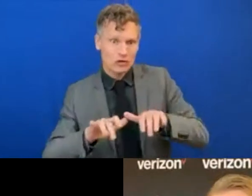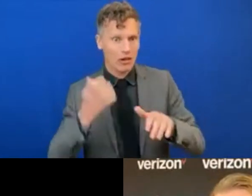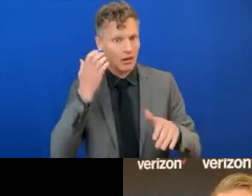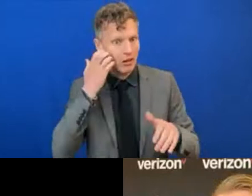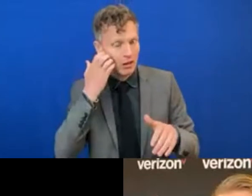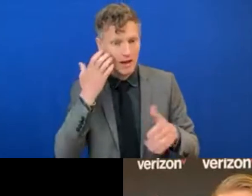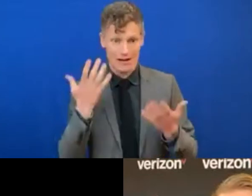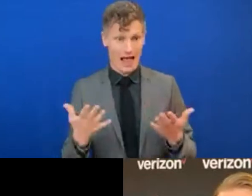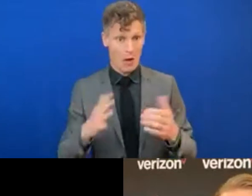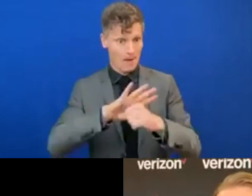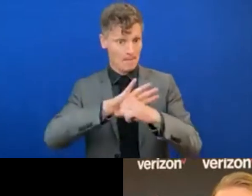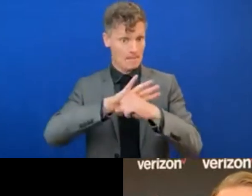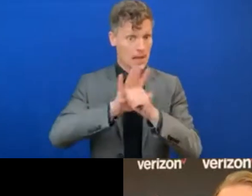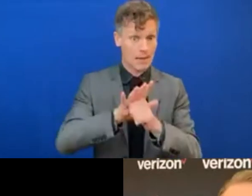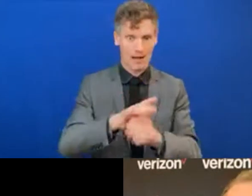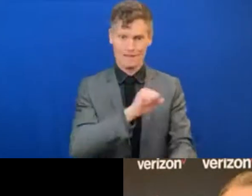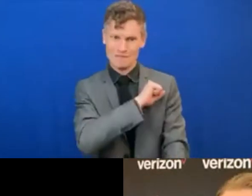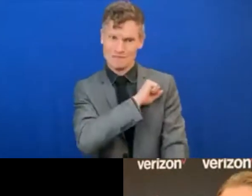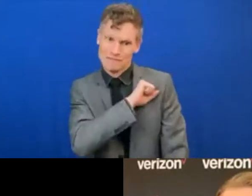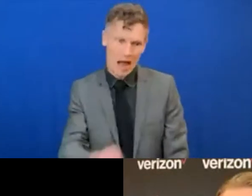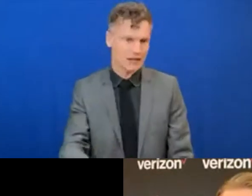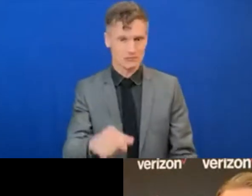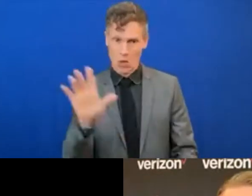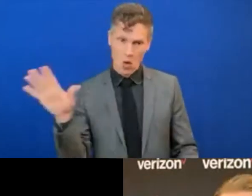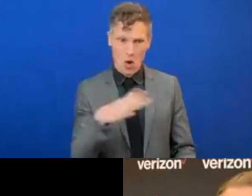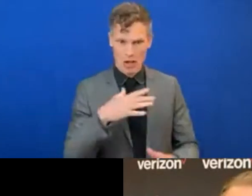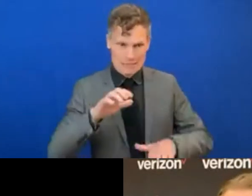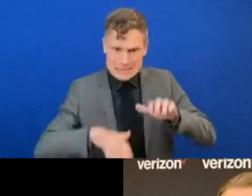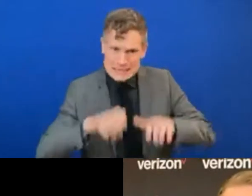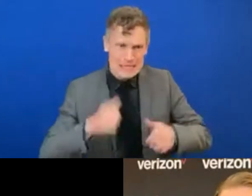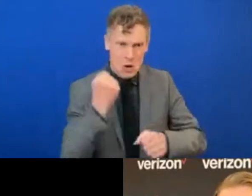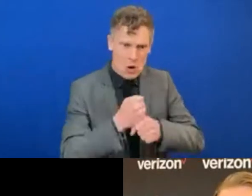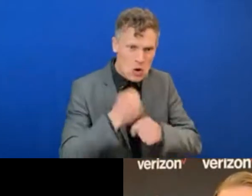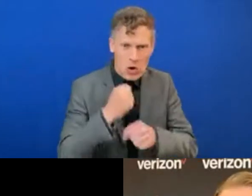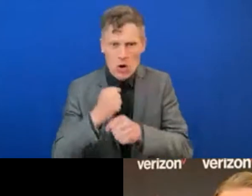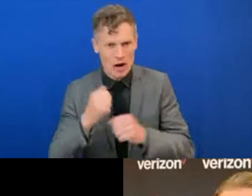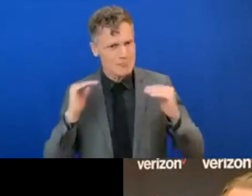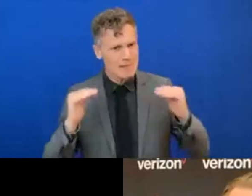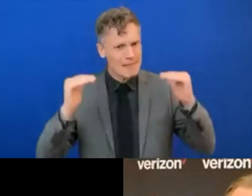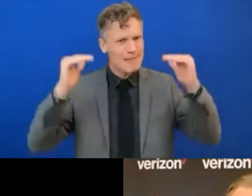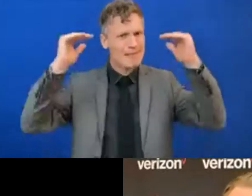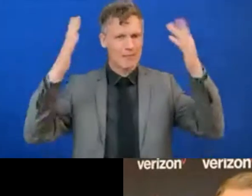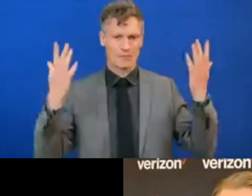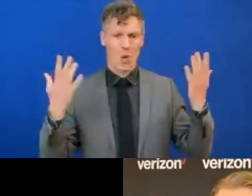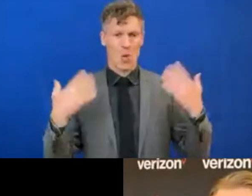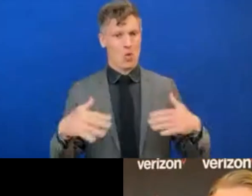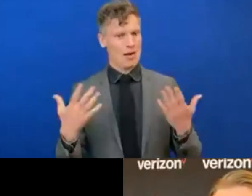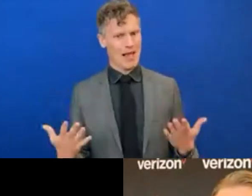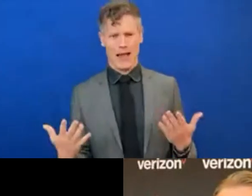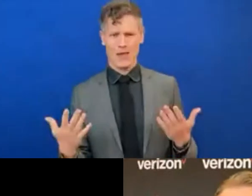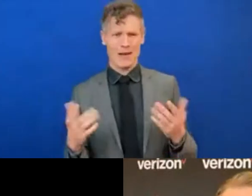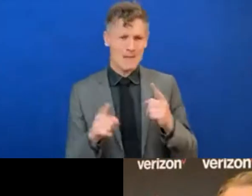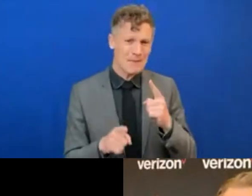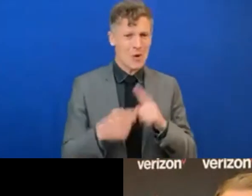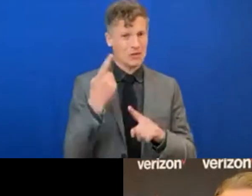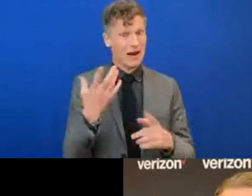pandemic came out. So there has never been more important to be connected, and all speakers have been talking about that. But still, we have 3.6 billion